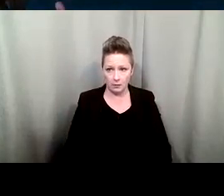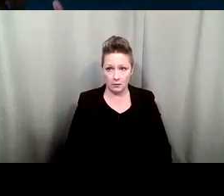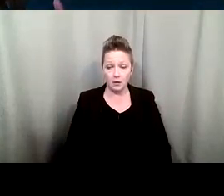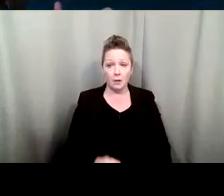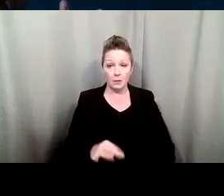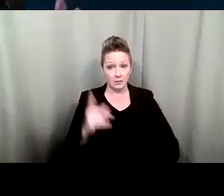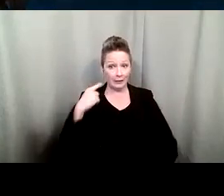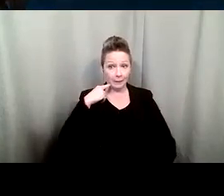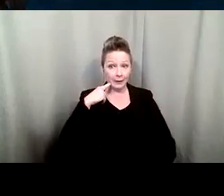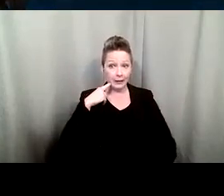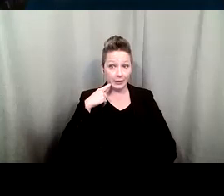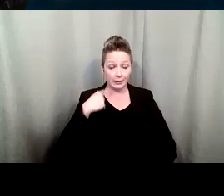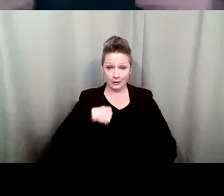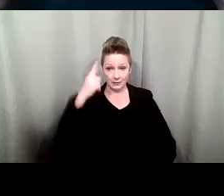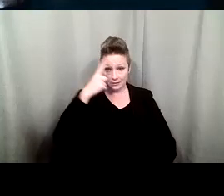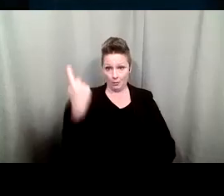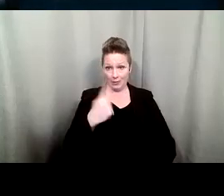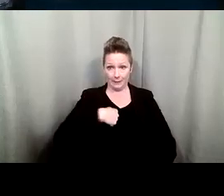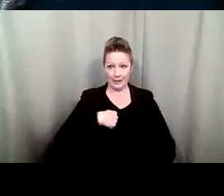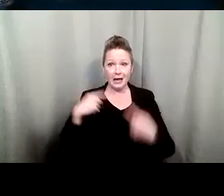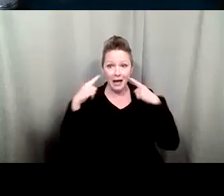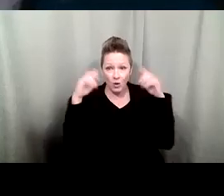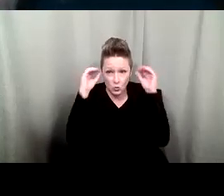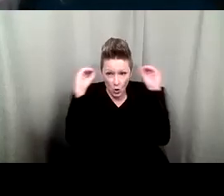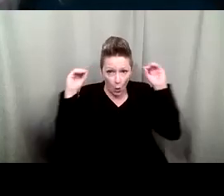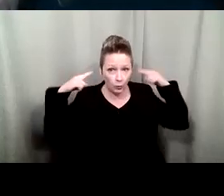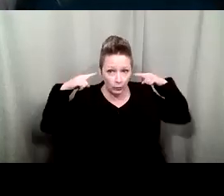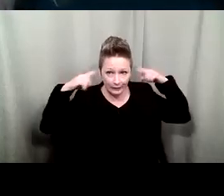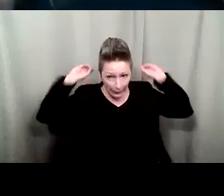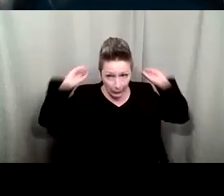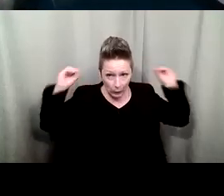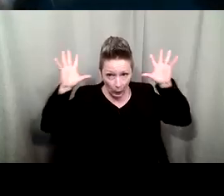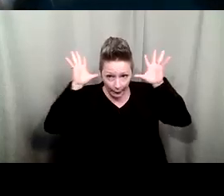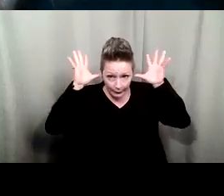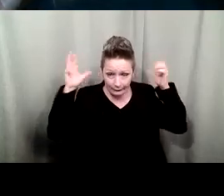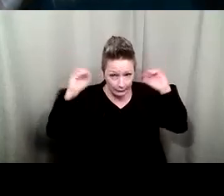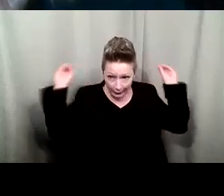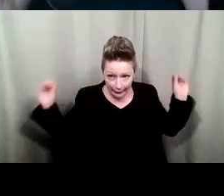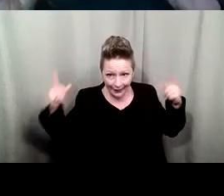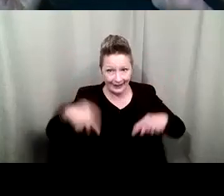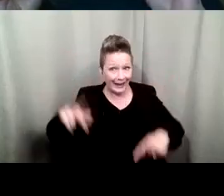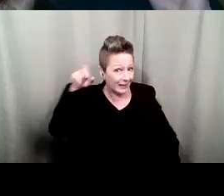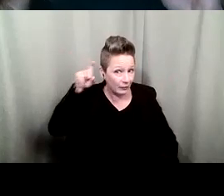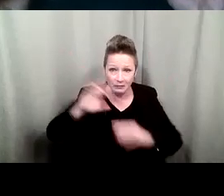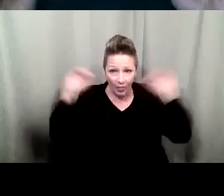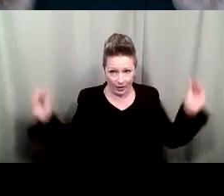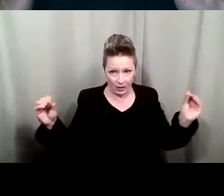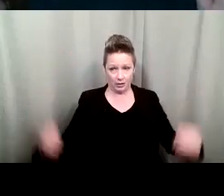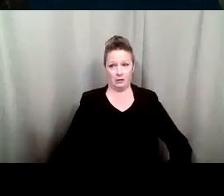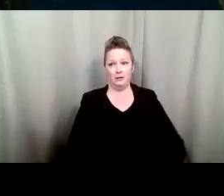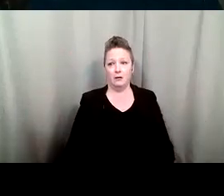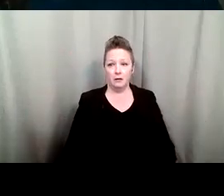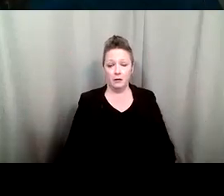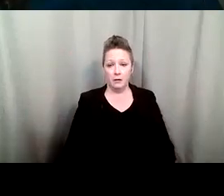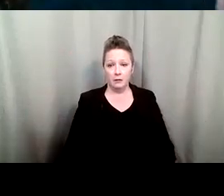myself. I have no residual hearing. I have, there's just nothing there. I can't use a hearing aid or anything else. I'm a